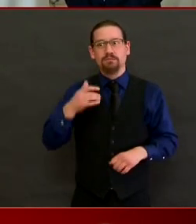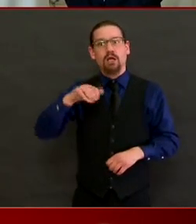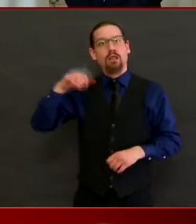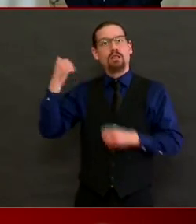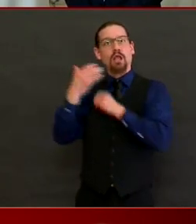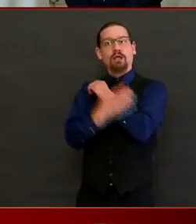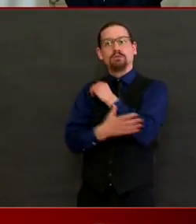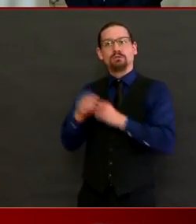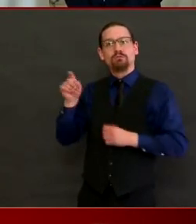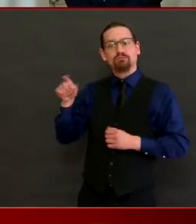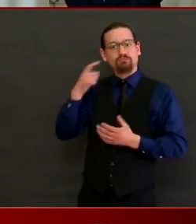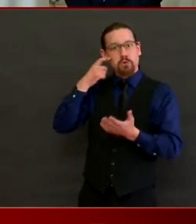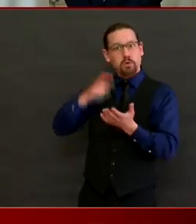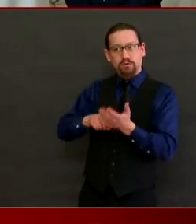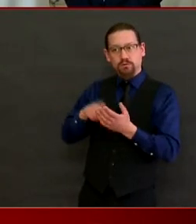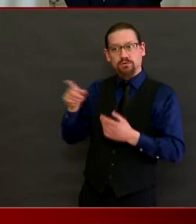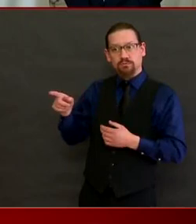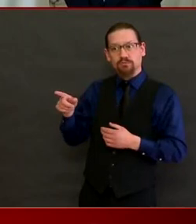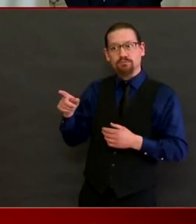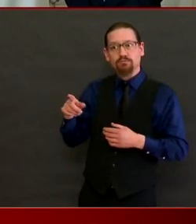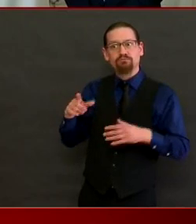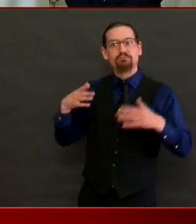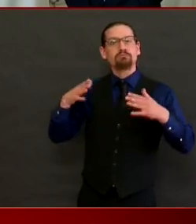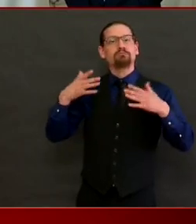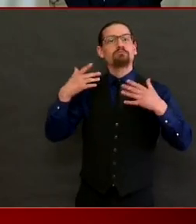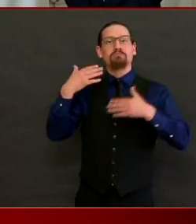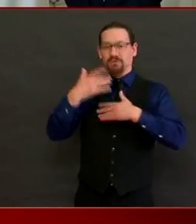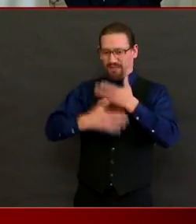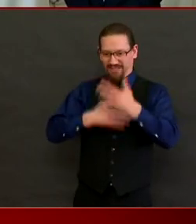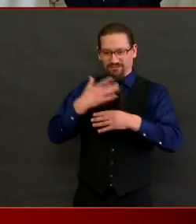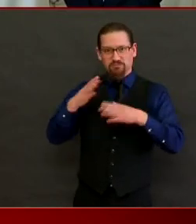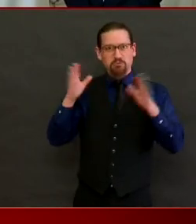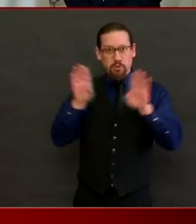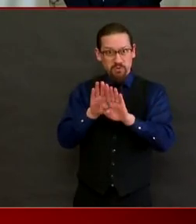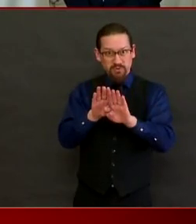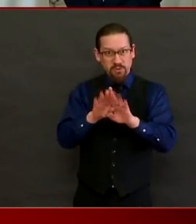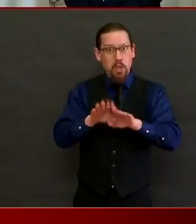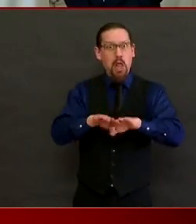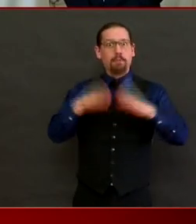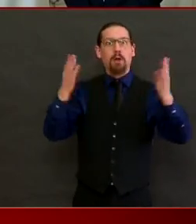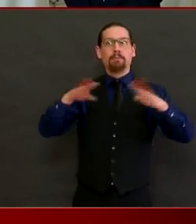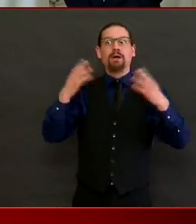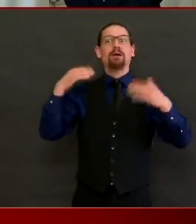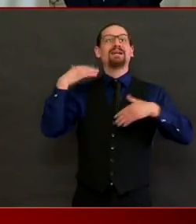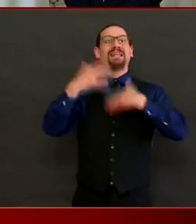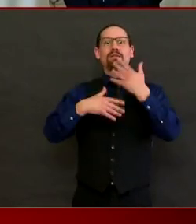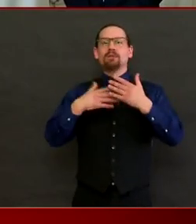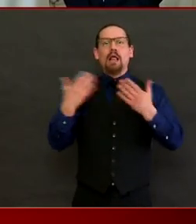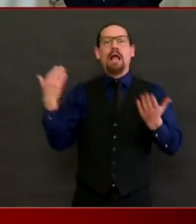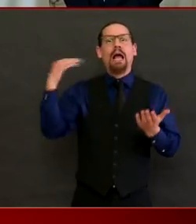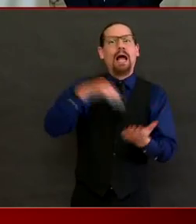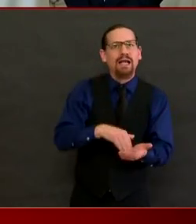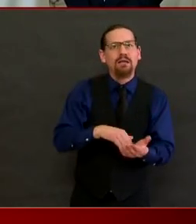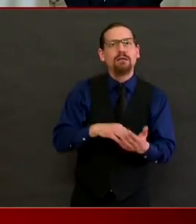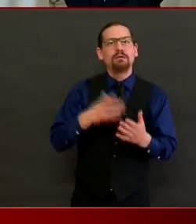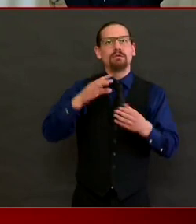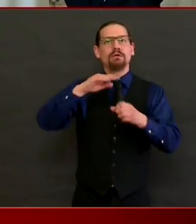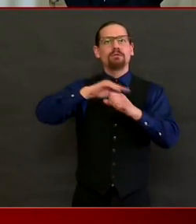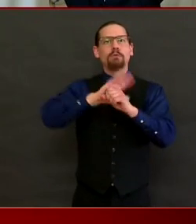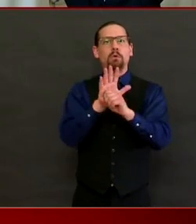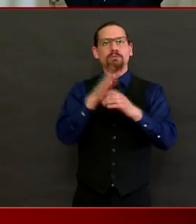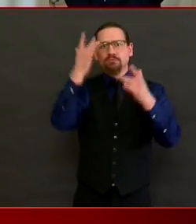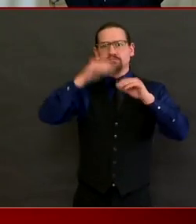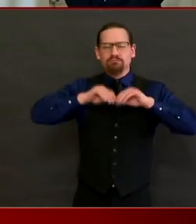opened and then everybody, you know, flooded back and they went right back up the ramp again and they had to shut down.